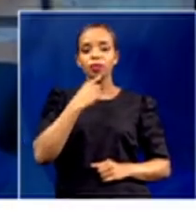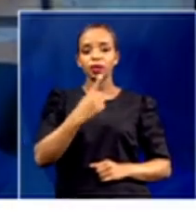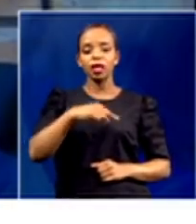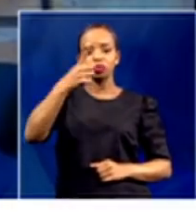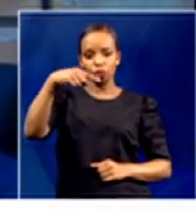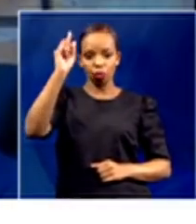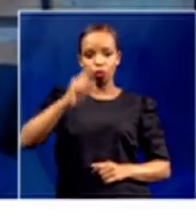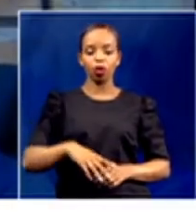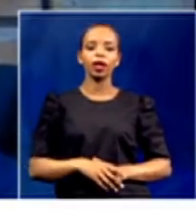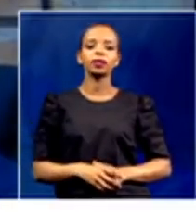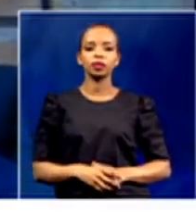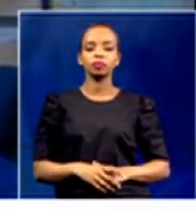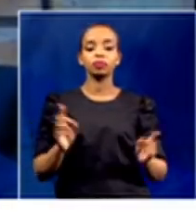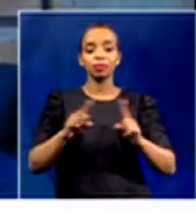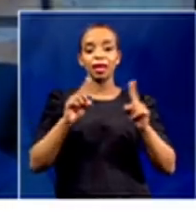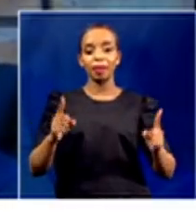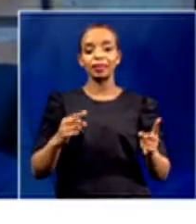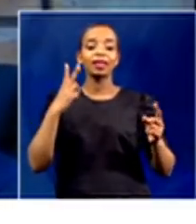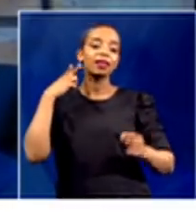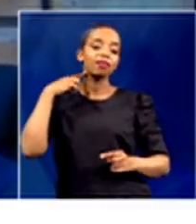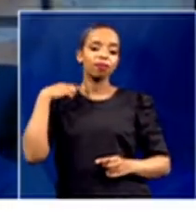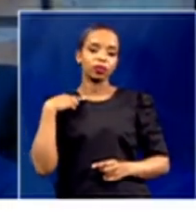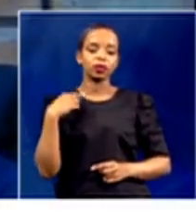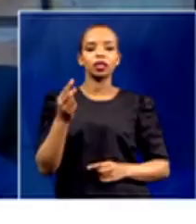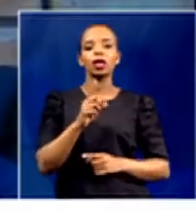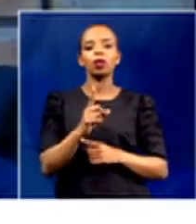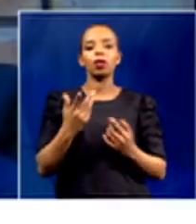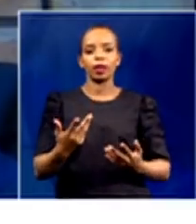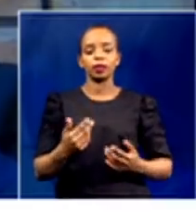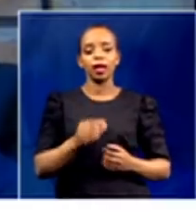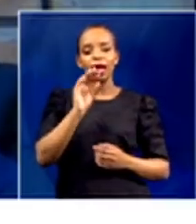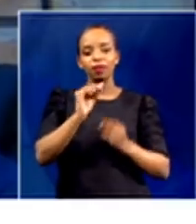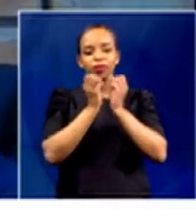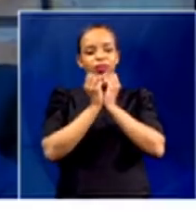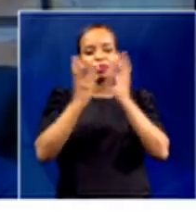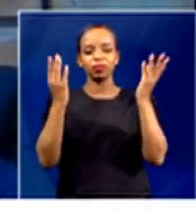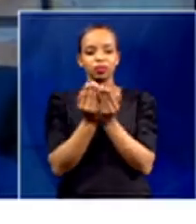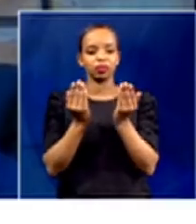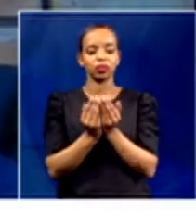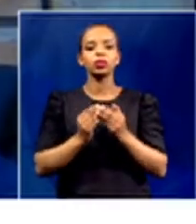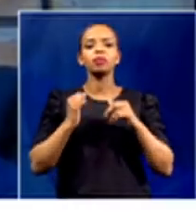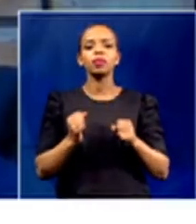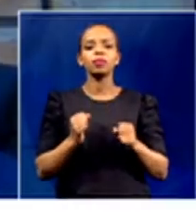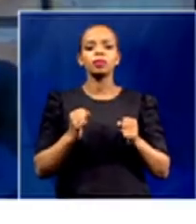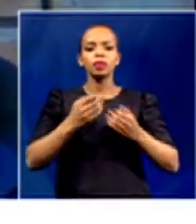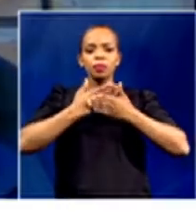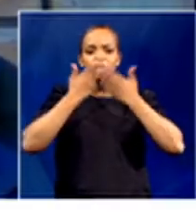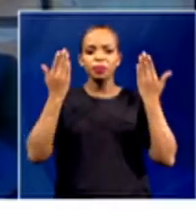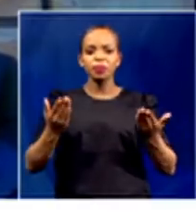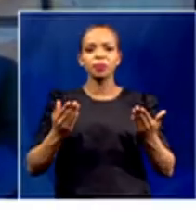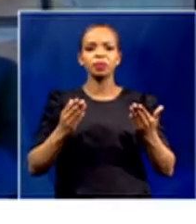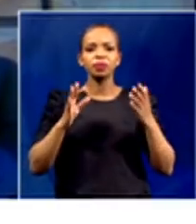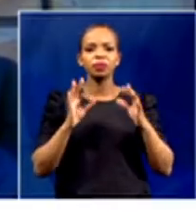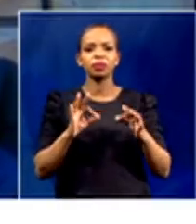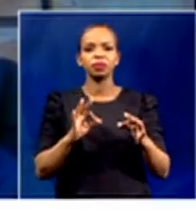Unfortunately, they pressed on regardless. And there are thousands of schools that still don't have sufficient of those